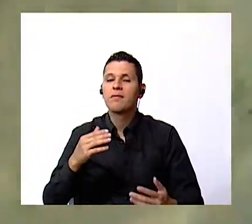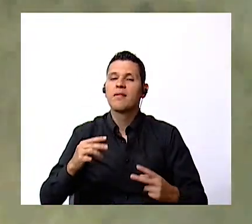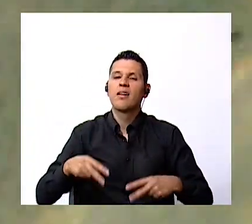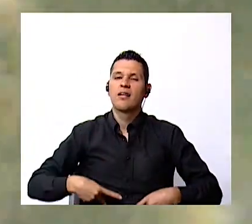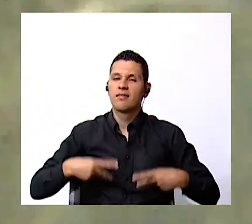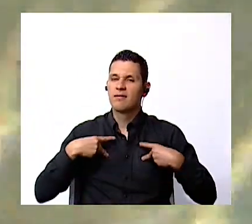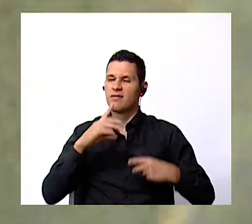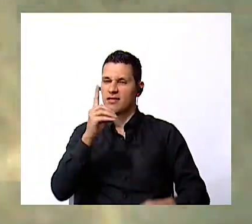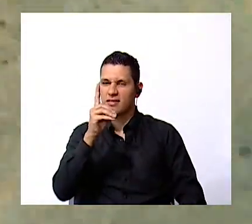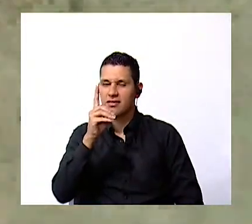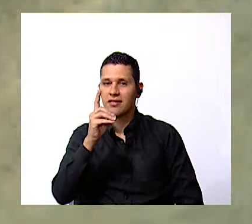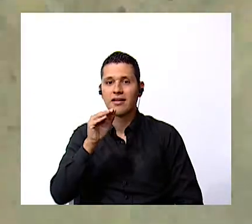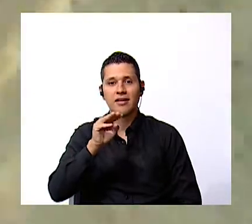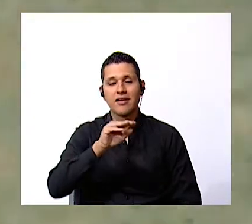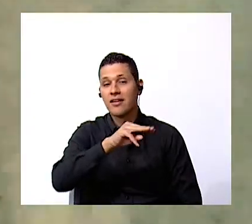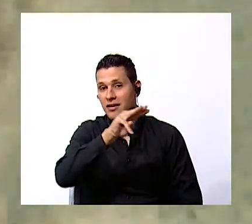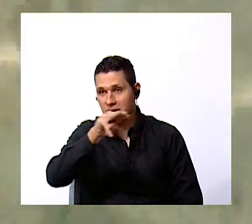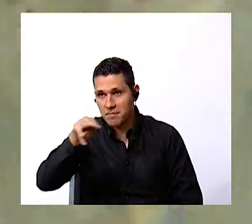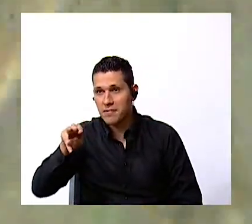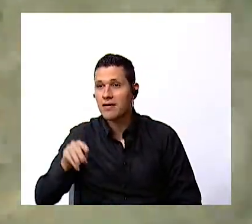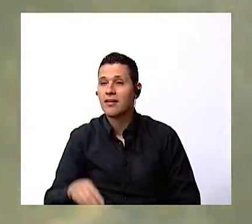crabs live in the sea